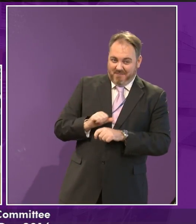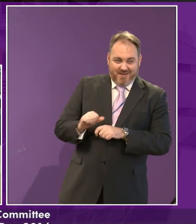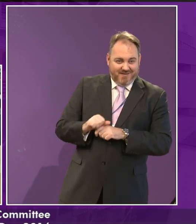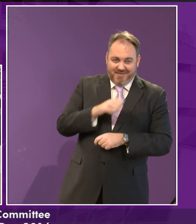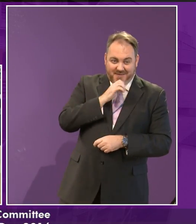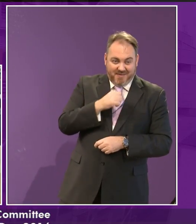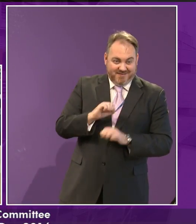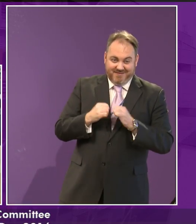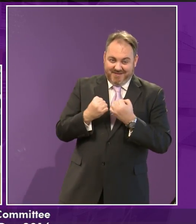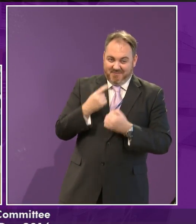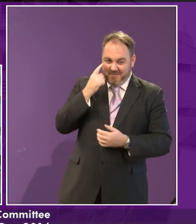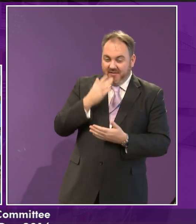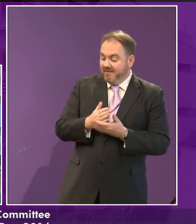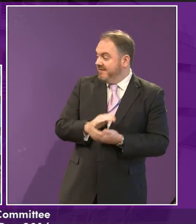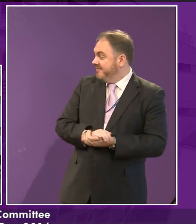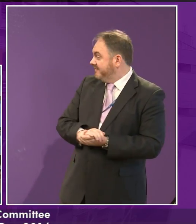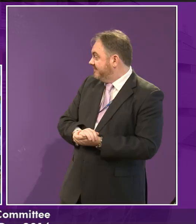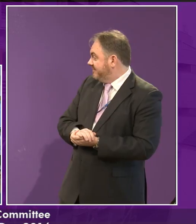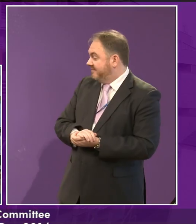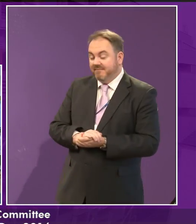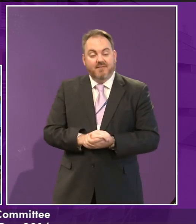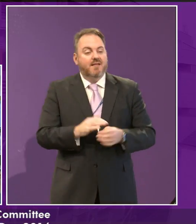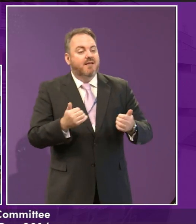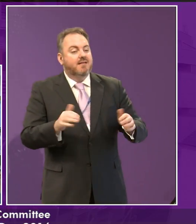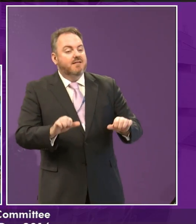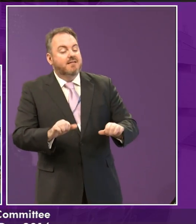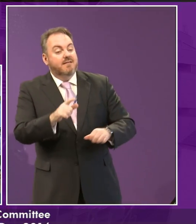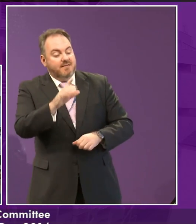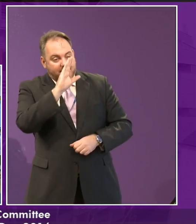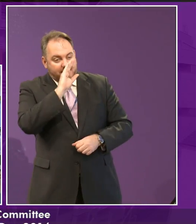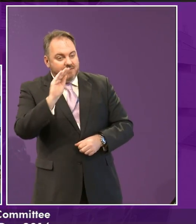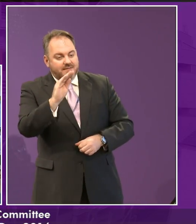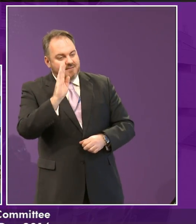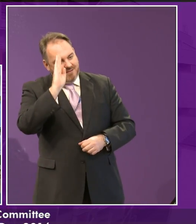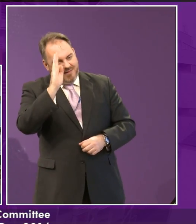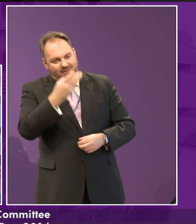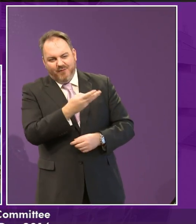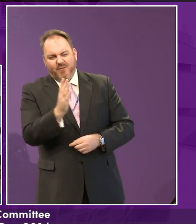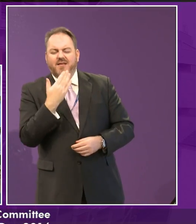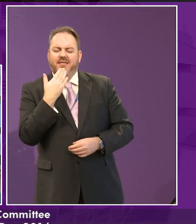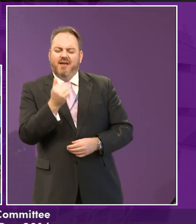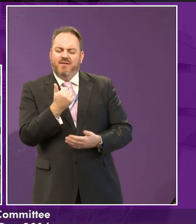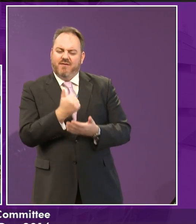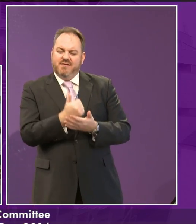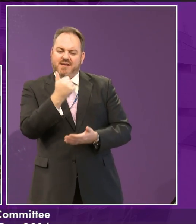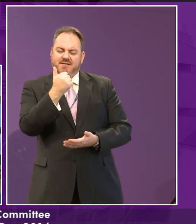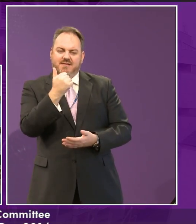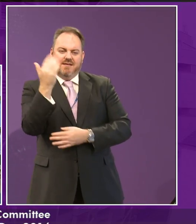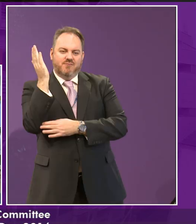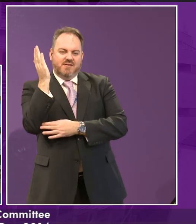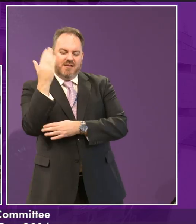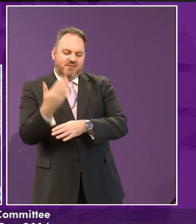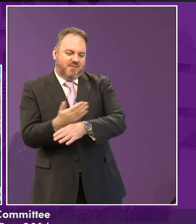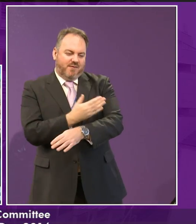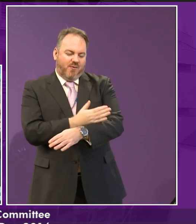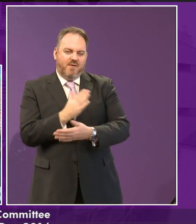Do you want to come in, Alex? Hello, everyone. Thank you so much for coming to see us. And thanks also for your amazing presentations earlier. They were really